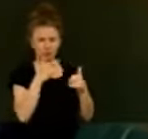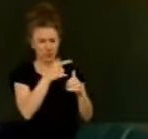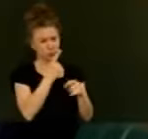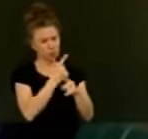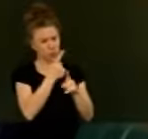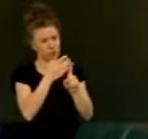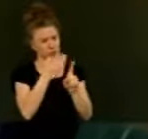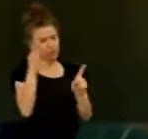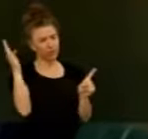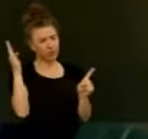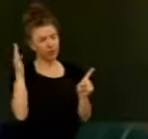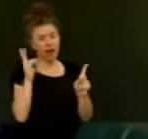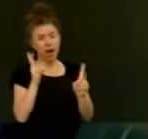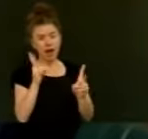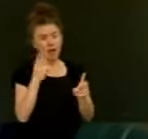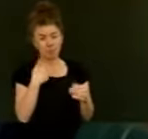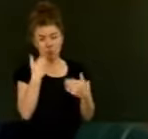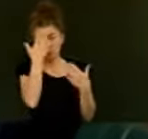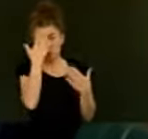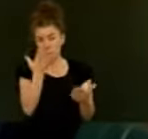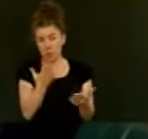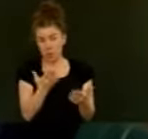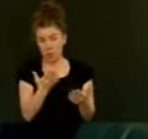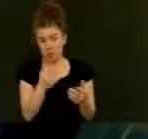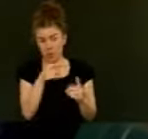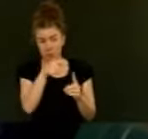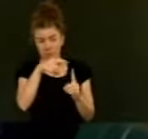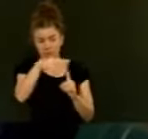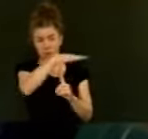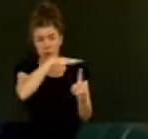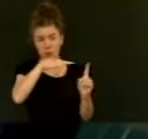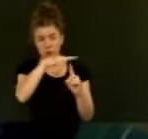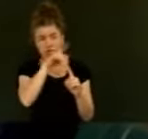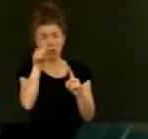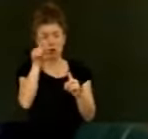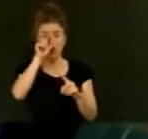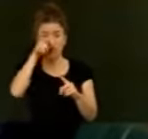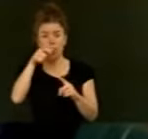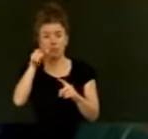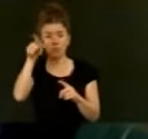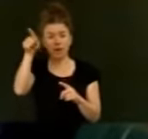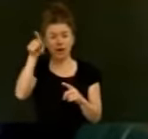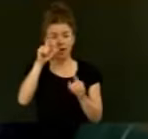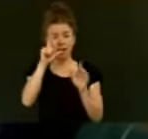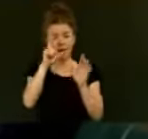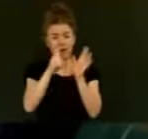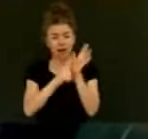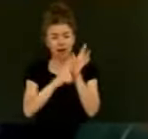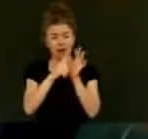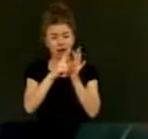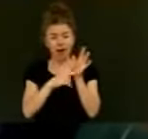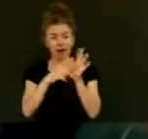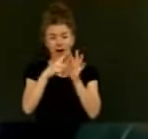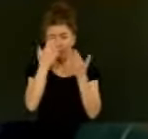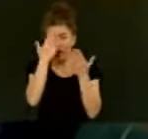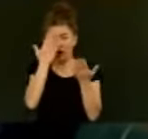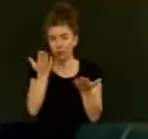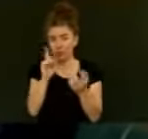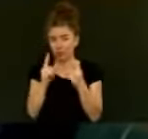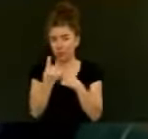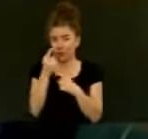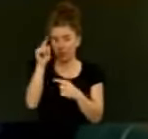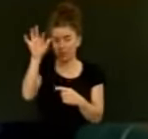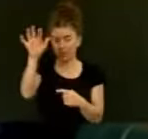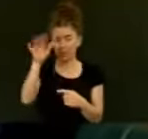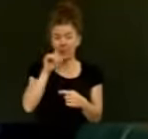Again, I don't know the particular circumstances of what goes on in Clive at any one time, and I suggest if he